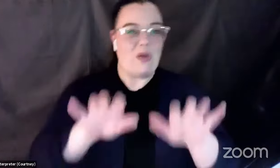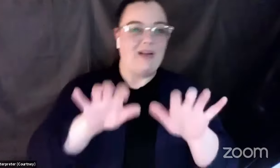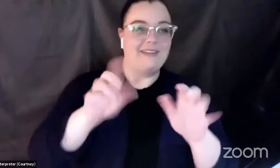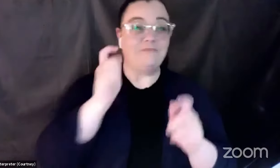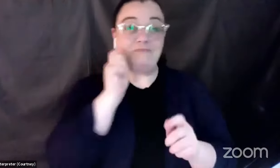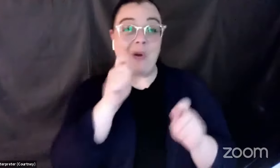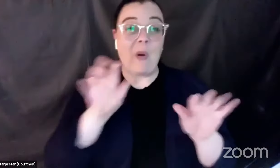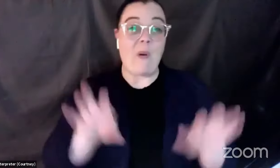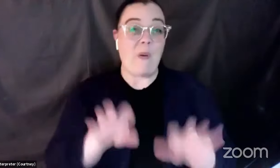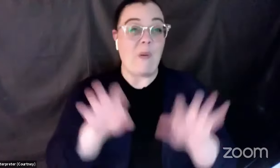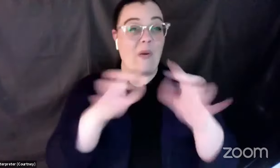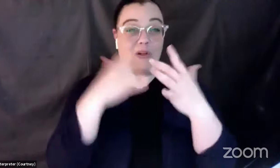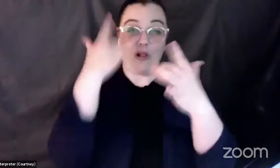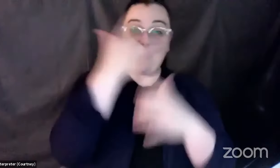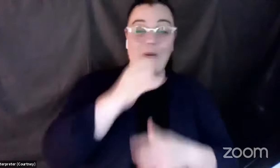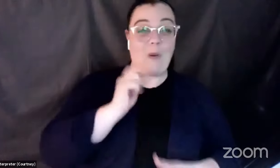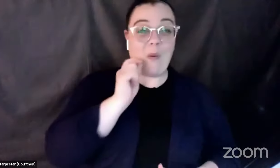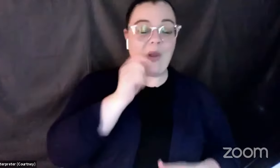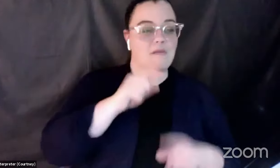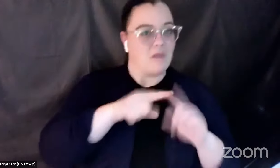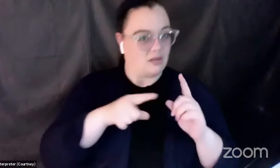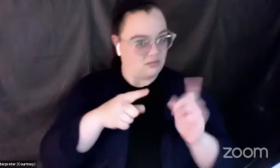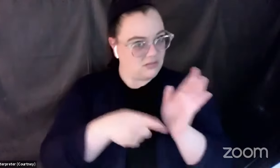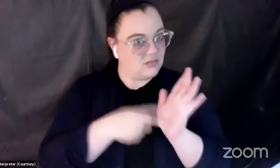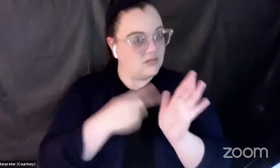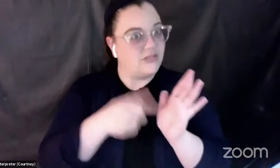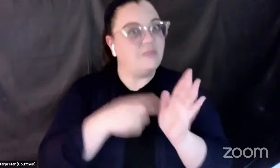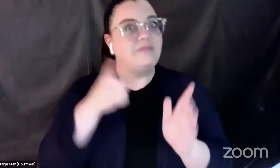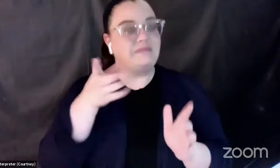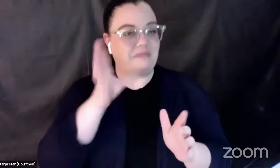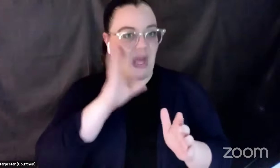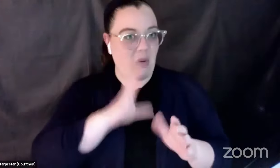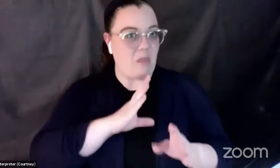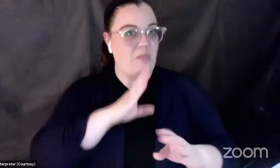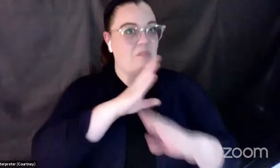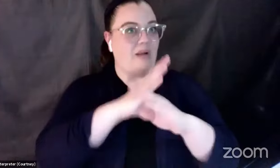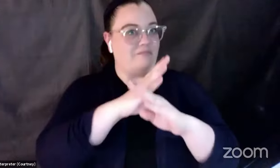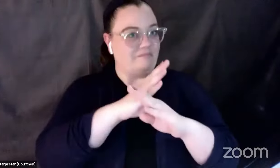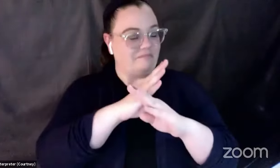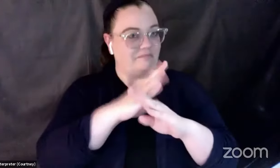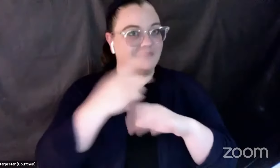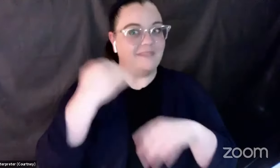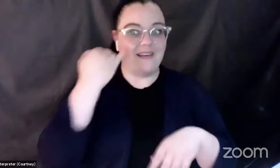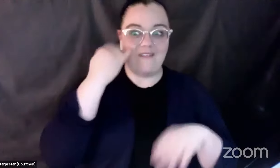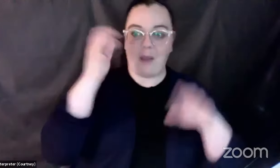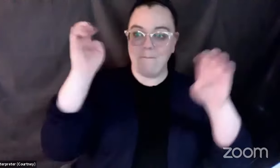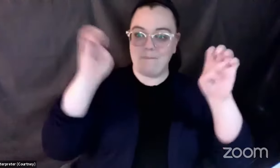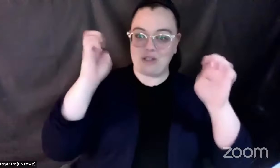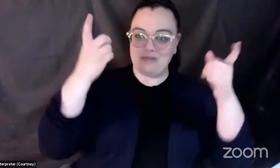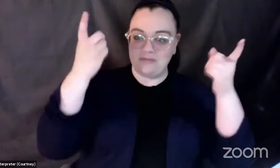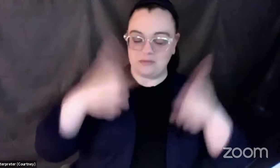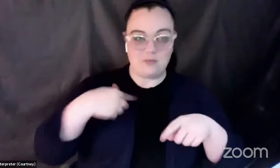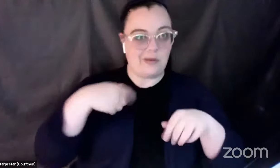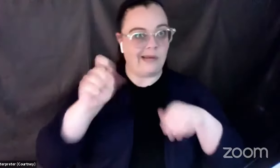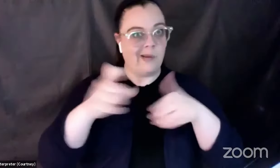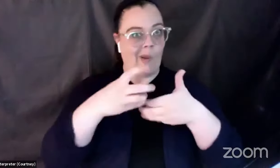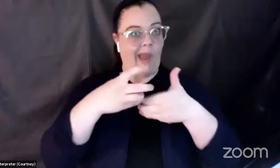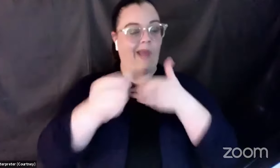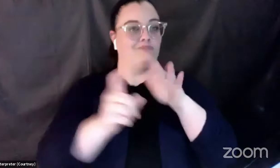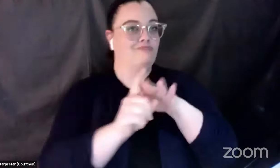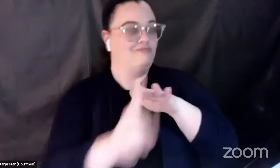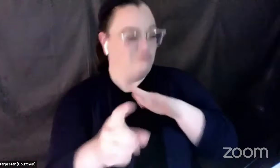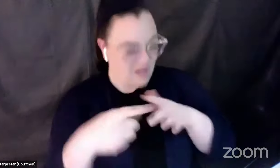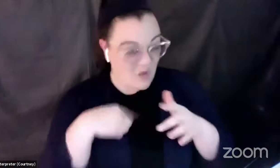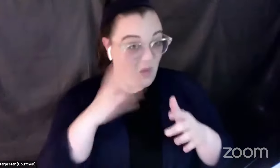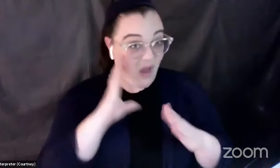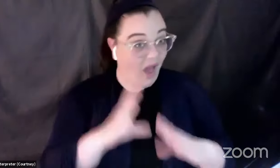front of our front door that could block us from getting out. So I encourage all of you